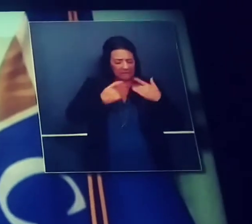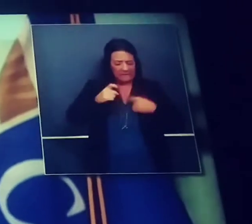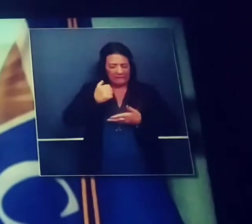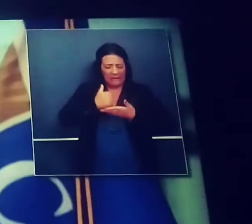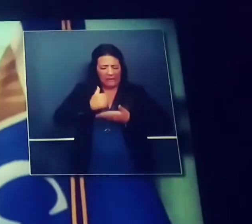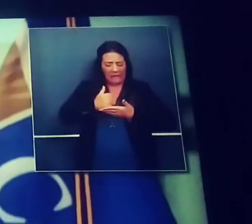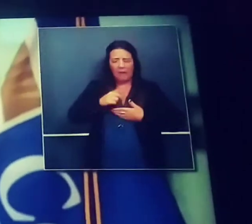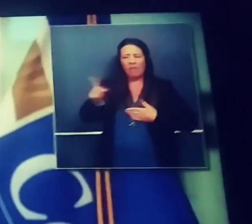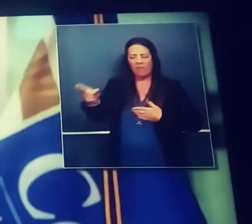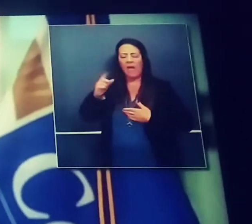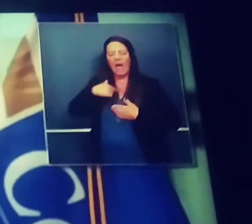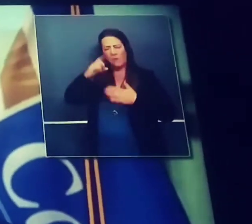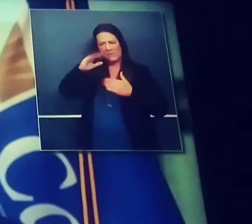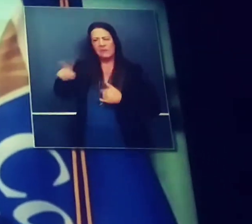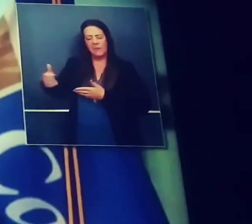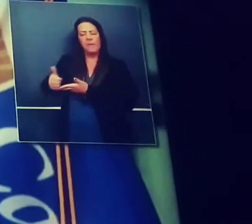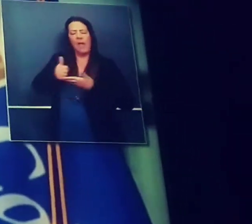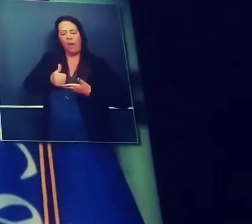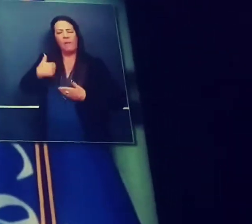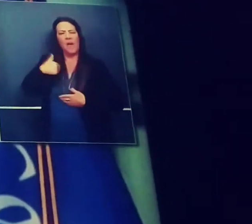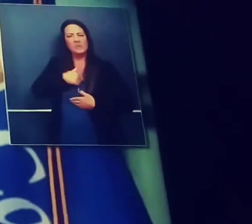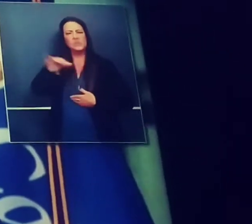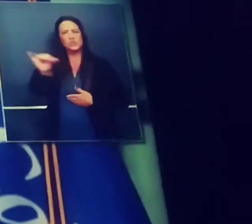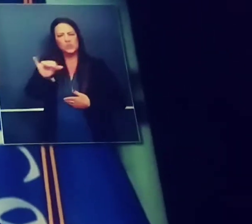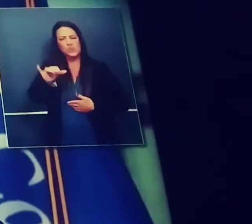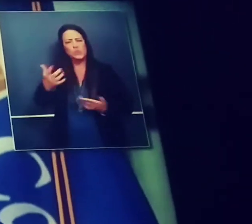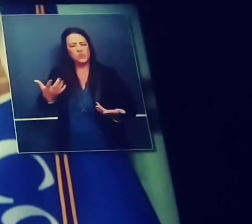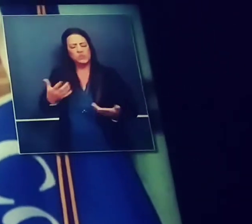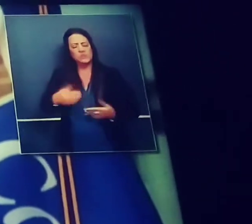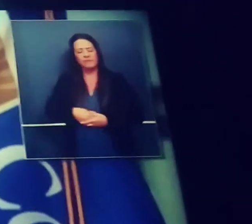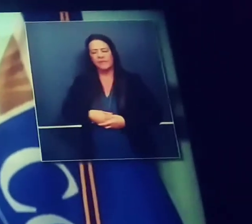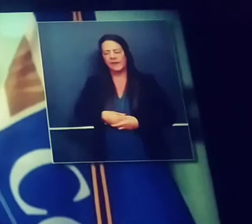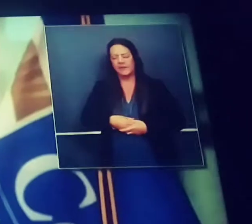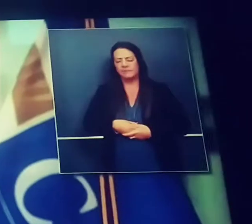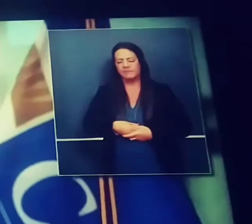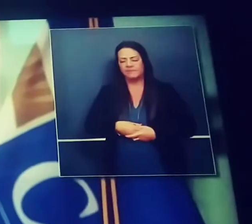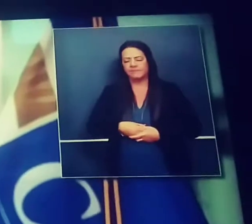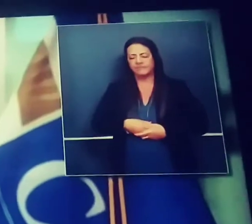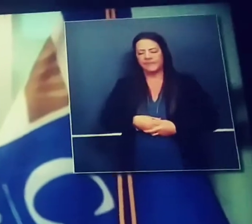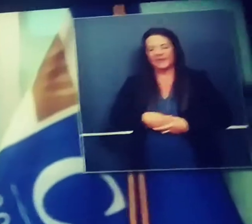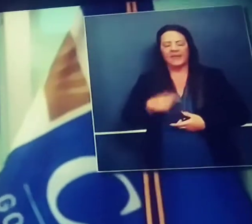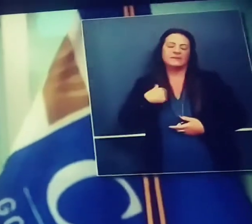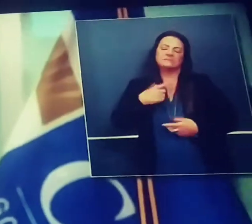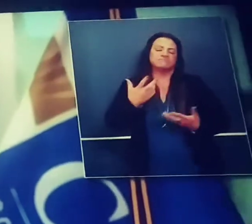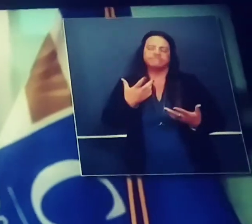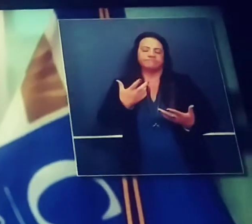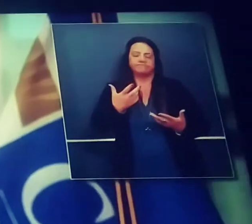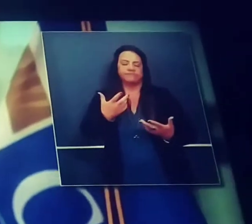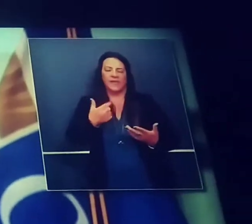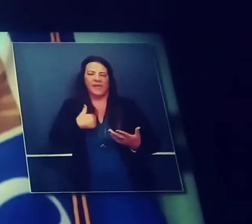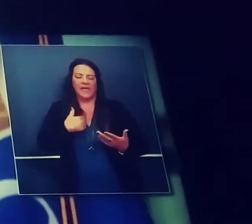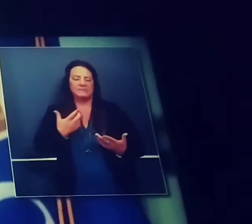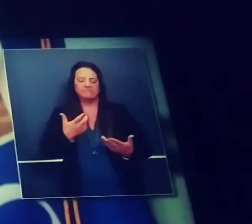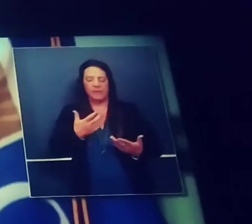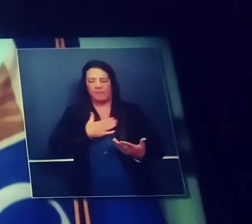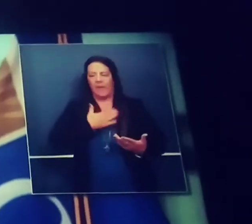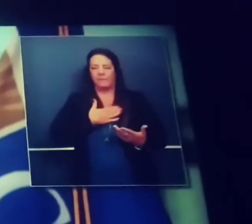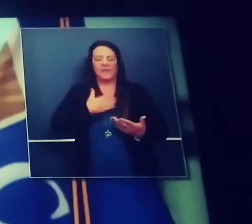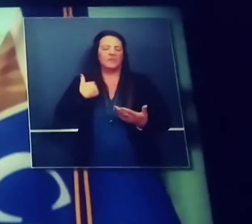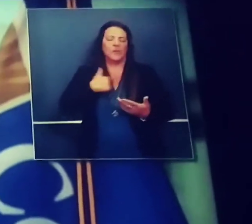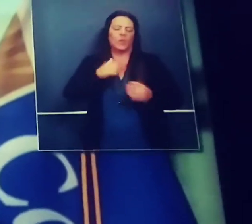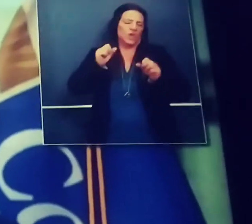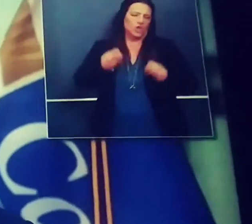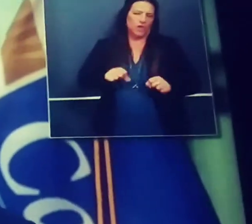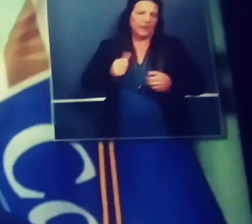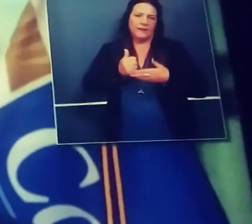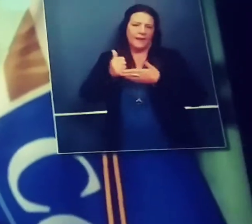some of that protective gear was necessary. So what's the deal? You're trying to go into lockdown again or what? We're that we've been able to fulfill